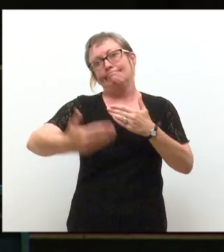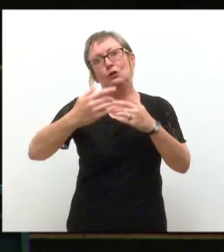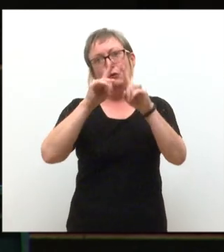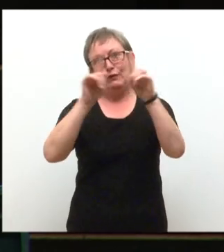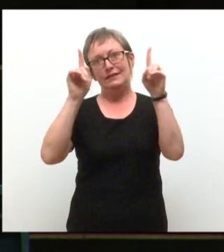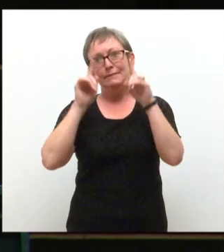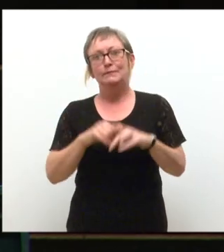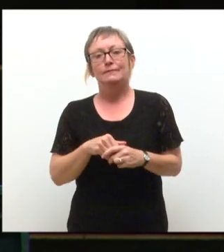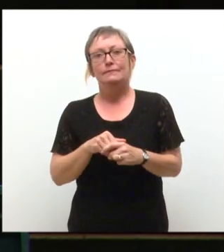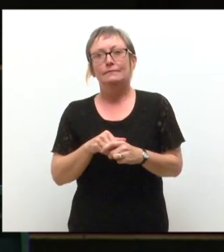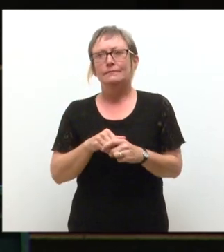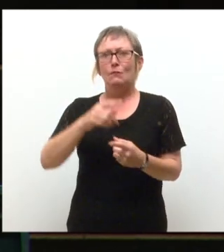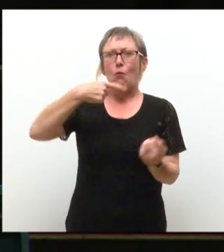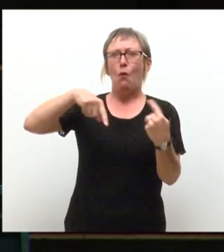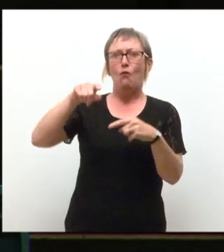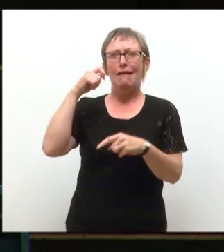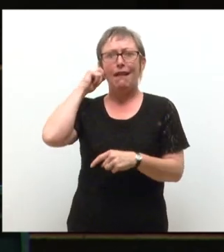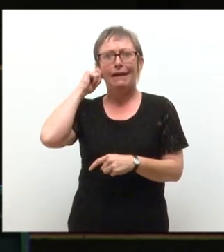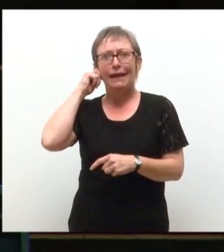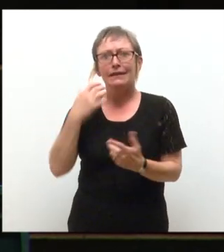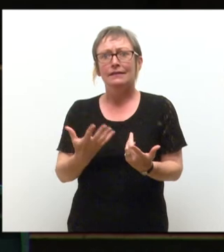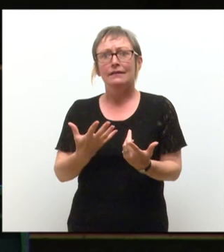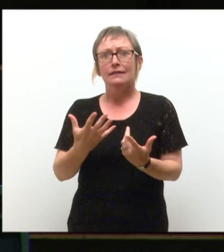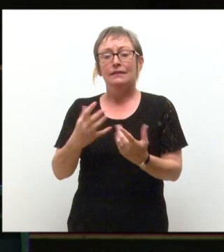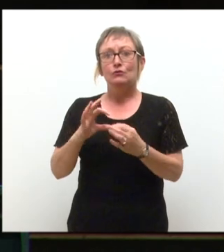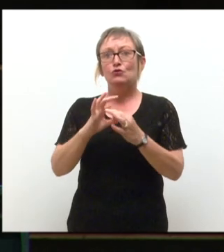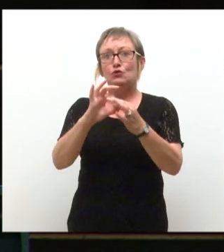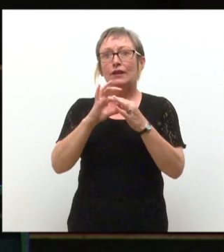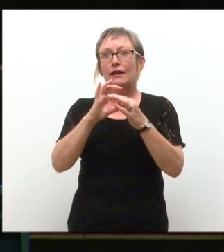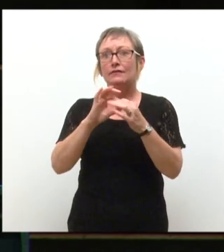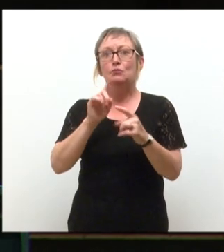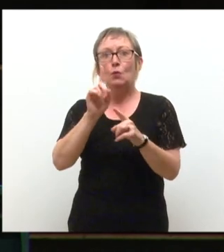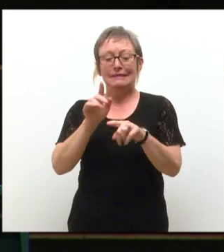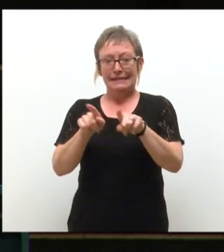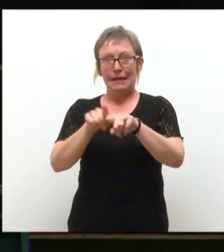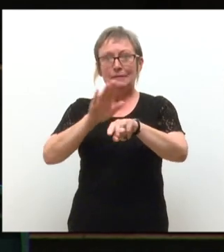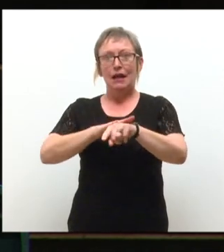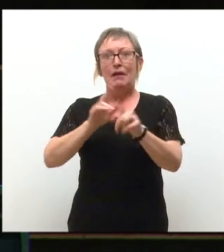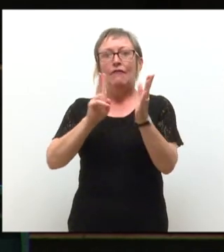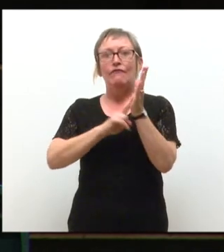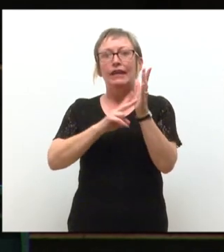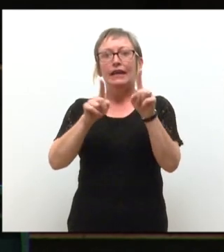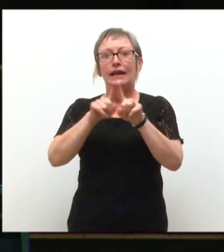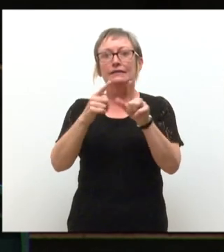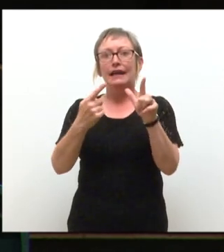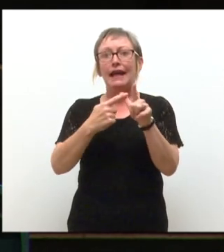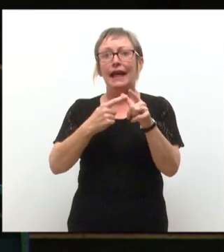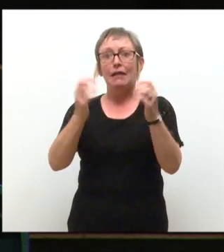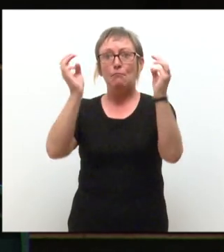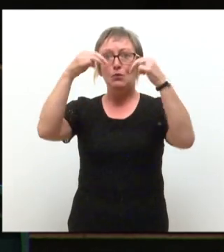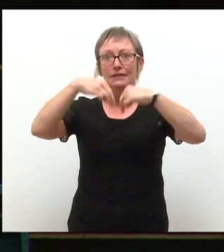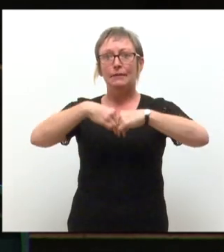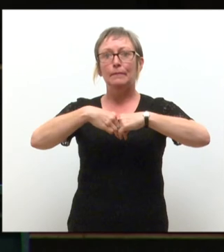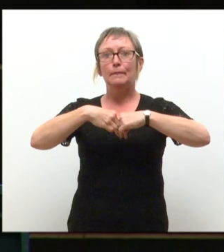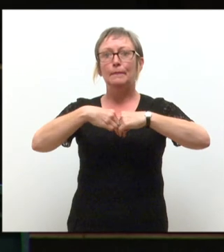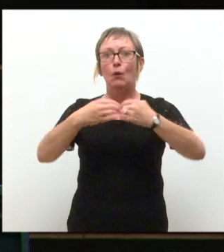And how lucky are we all? Not only are you joining us for the opening of the V&A Design Museum next week, one of the most highly anticipated